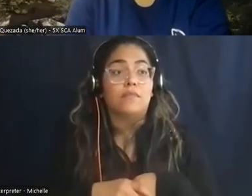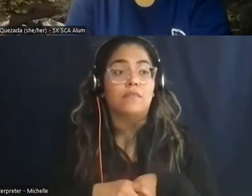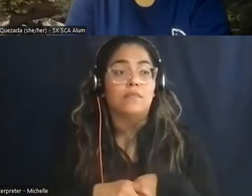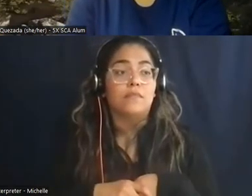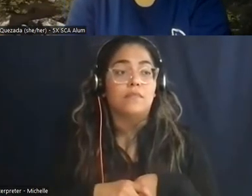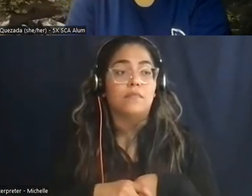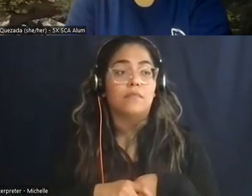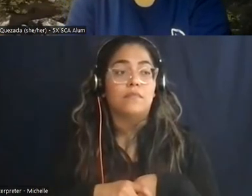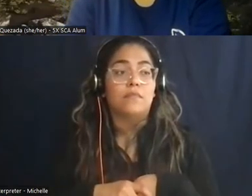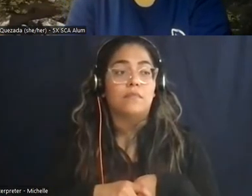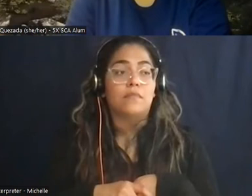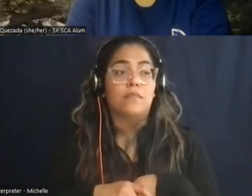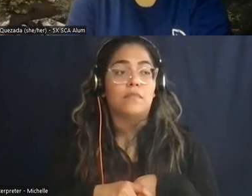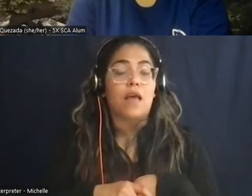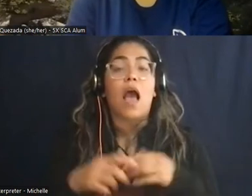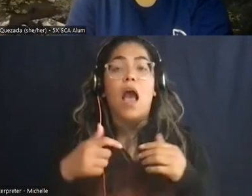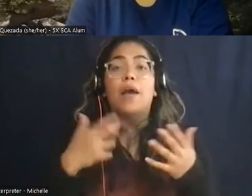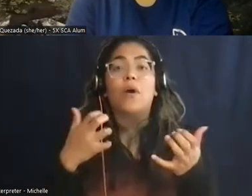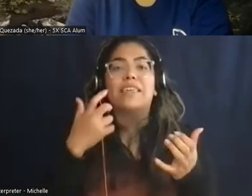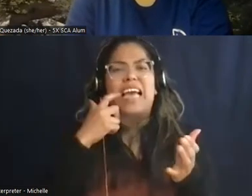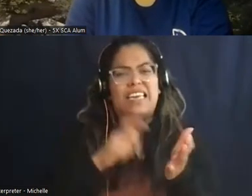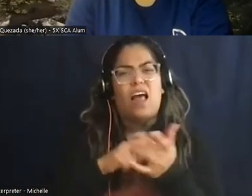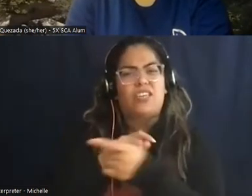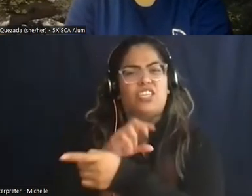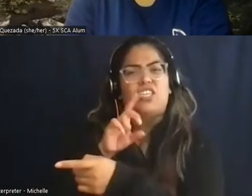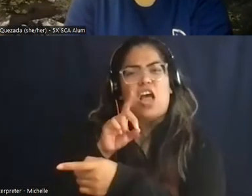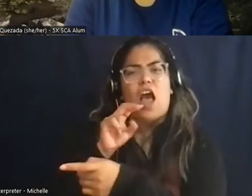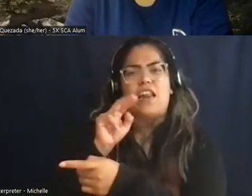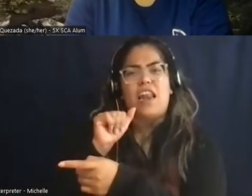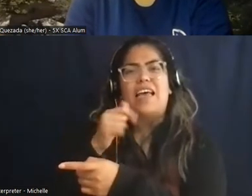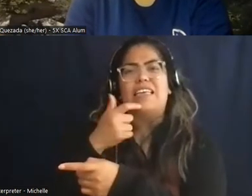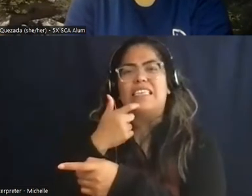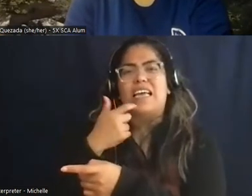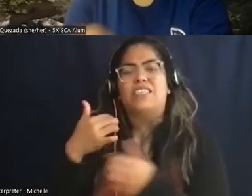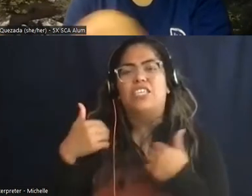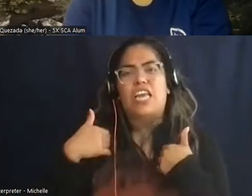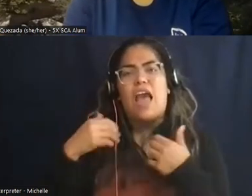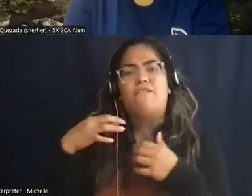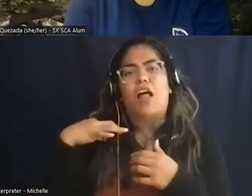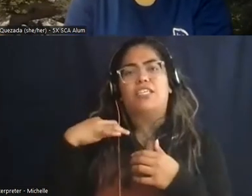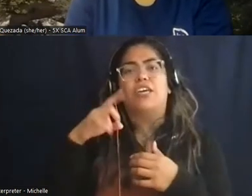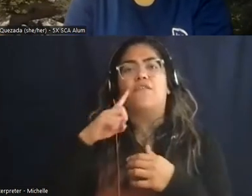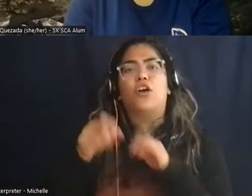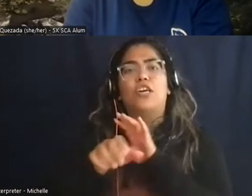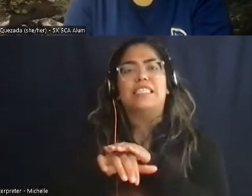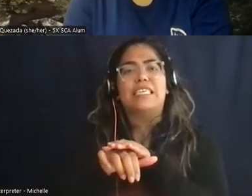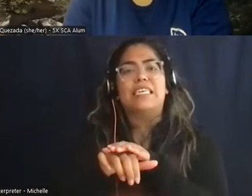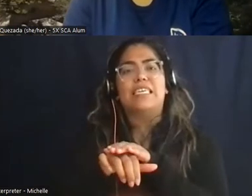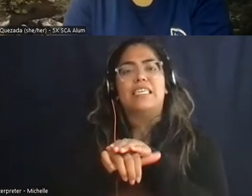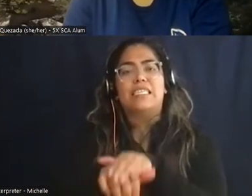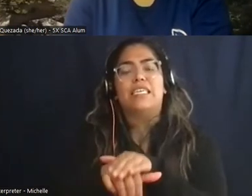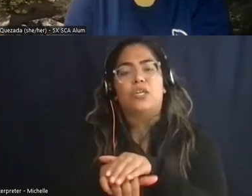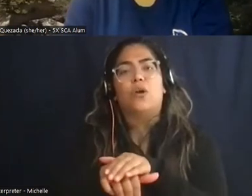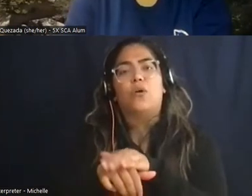i just want to acknowledge also that donna mentioned earlier that she had volunteers who help with her uh sea turtle recovery program and that there is a